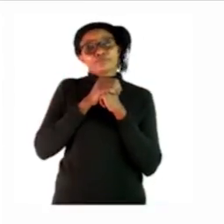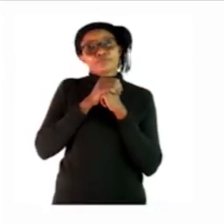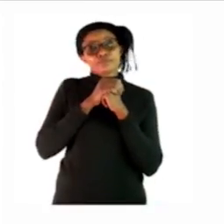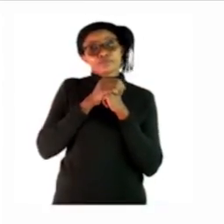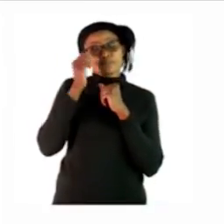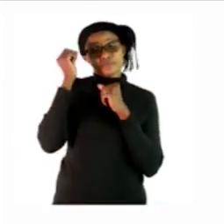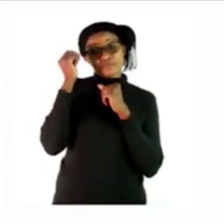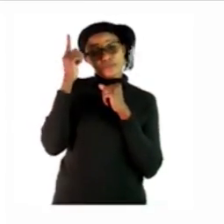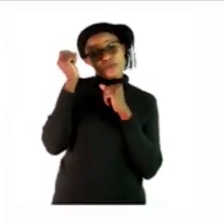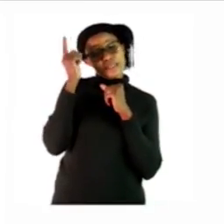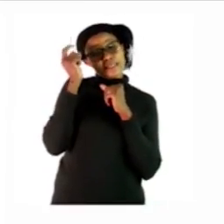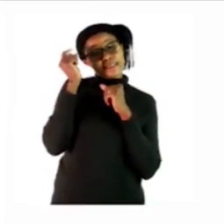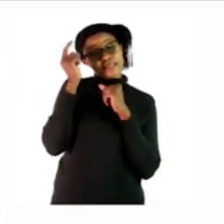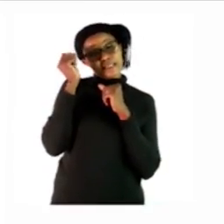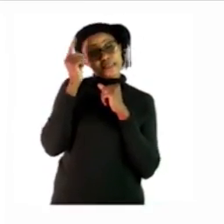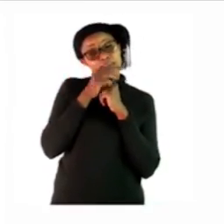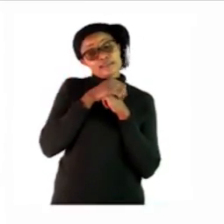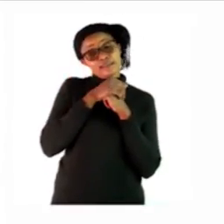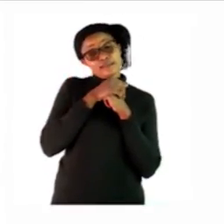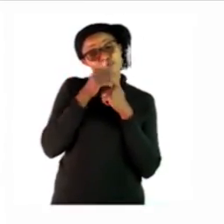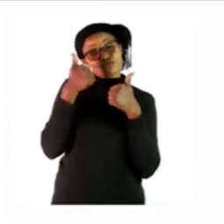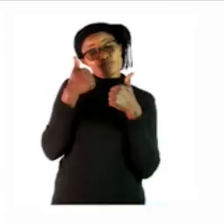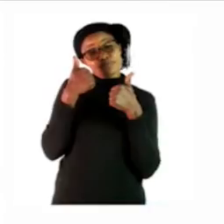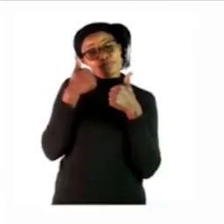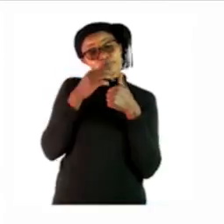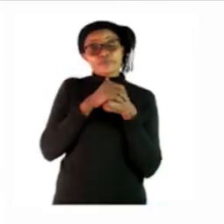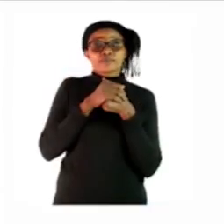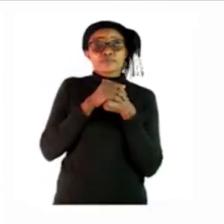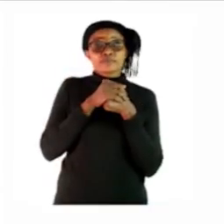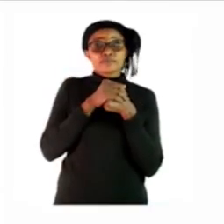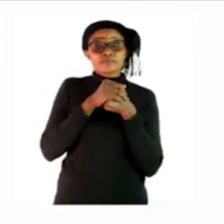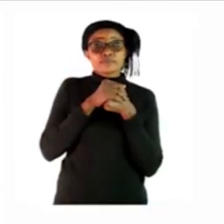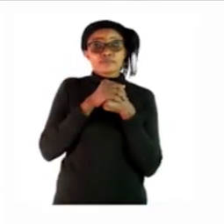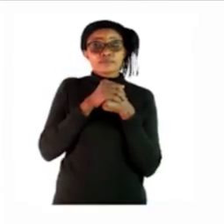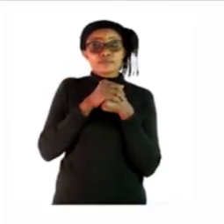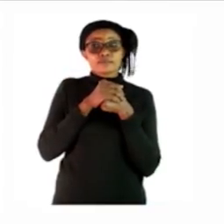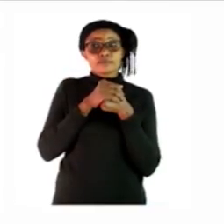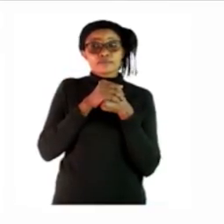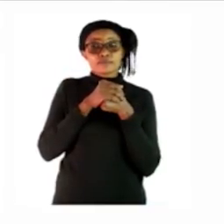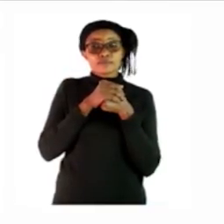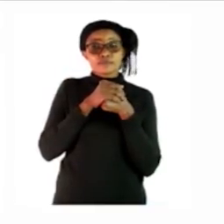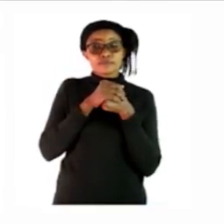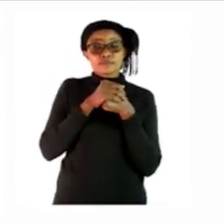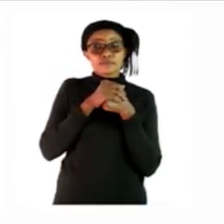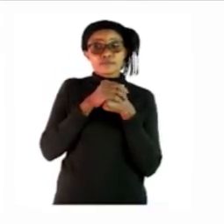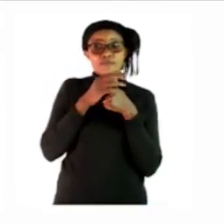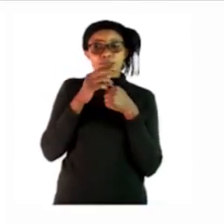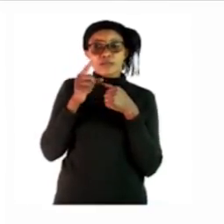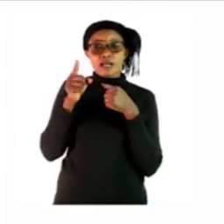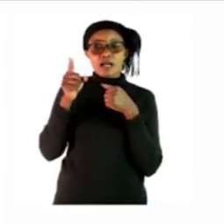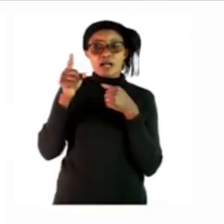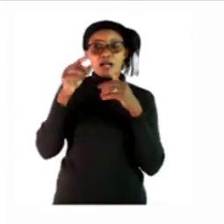understand boys and girls good around the house cut and paste the